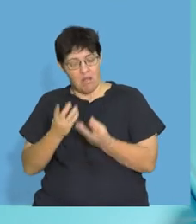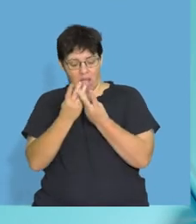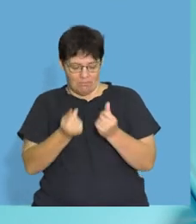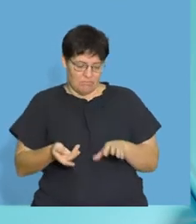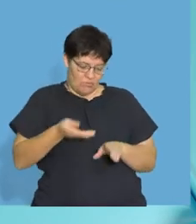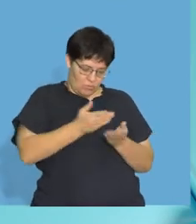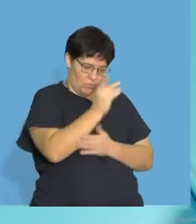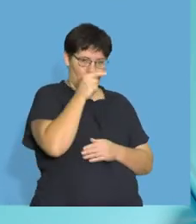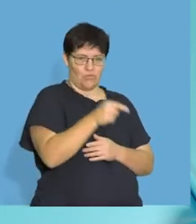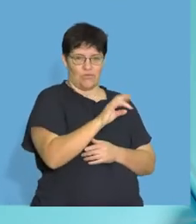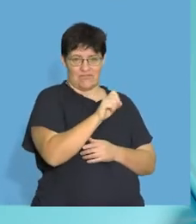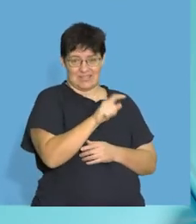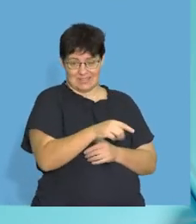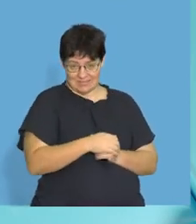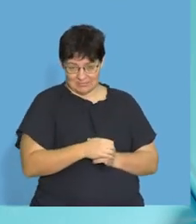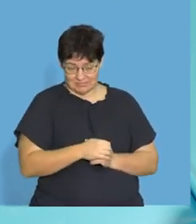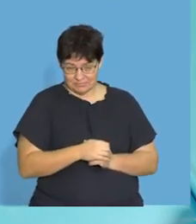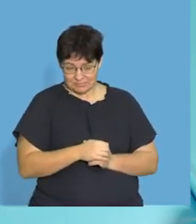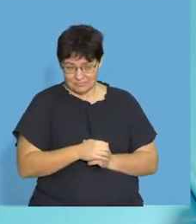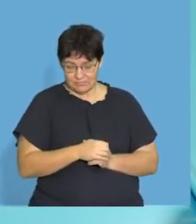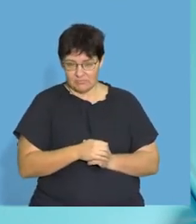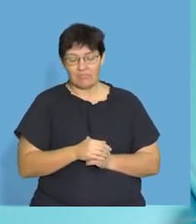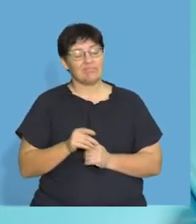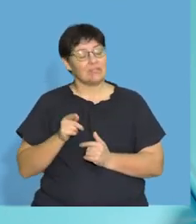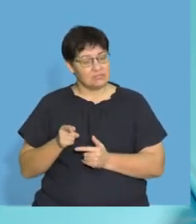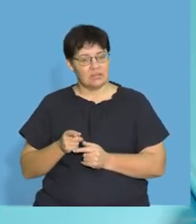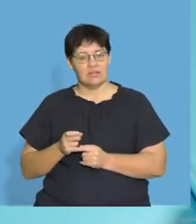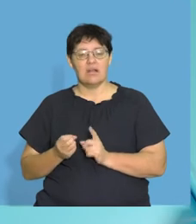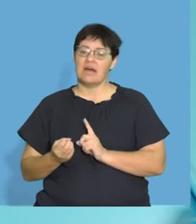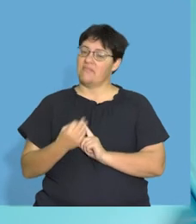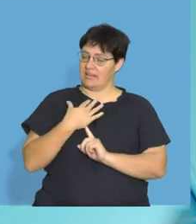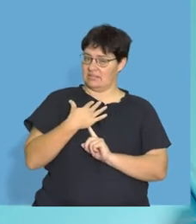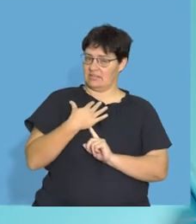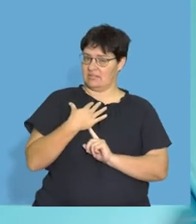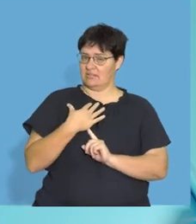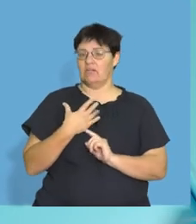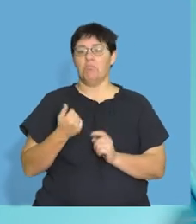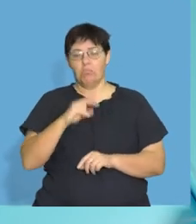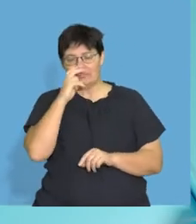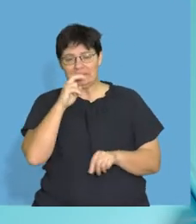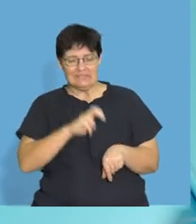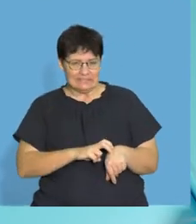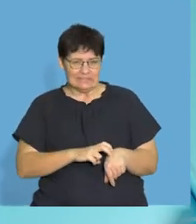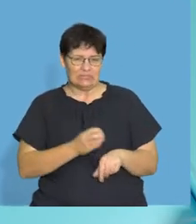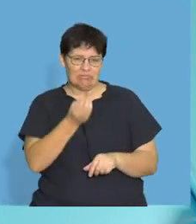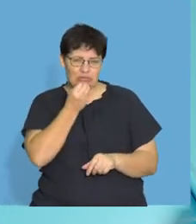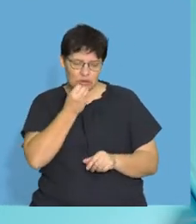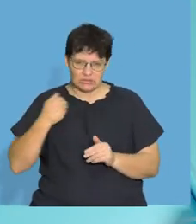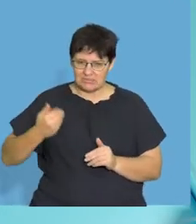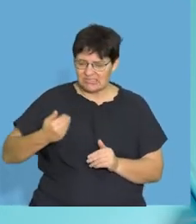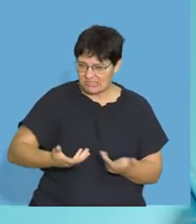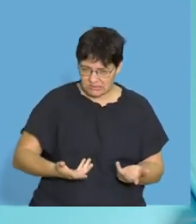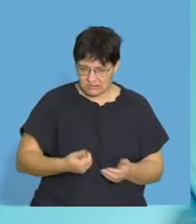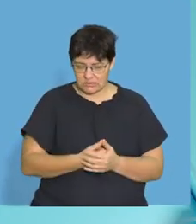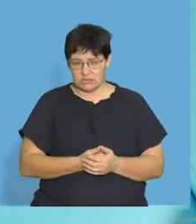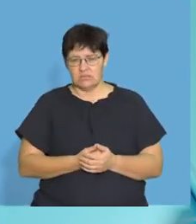fats, right, in the lipids in your body, and that has an effect on how often you need to eat the food,